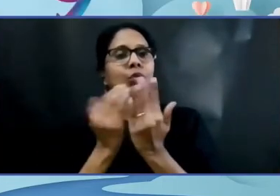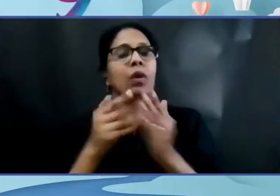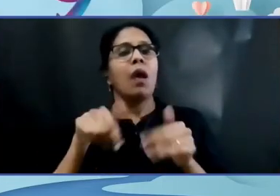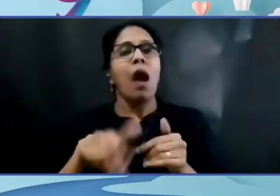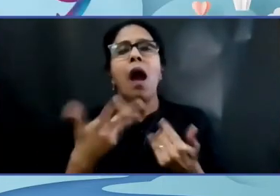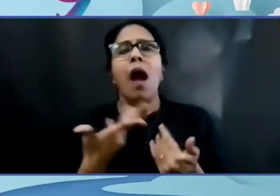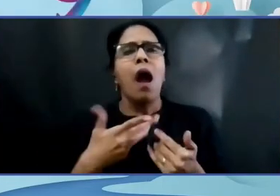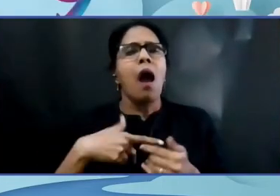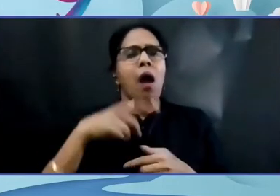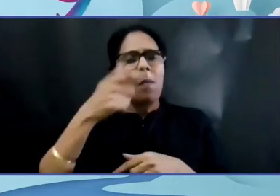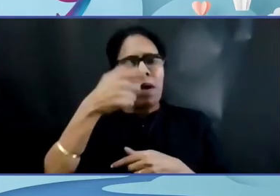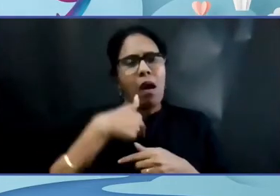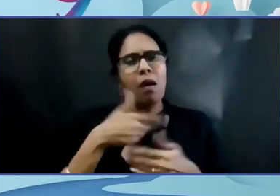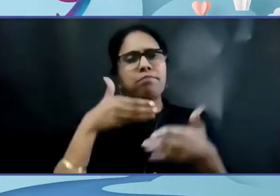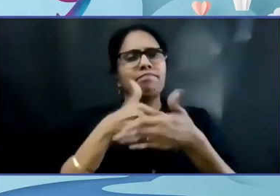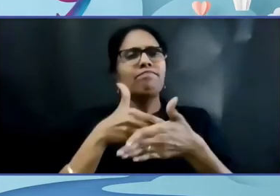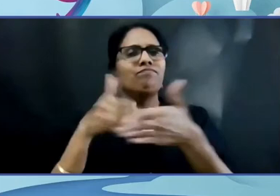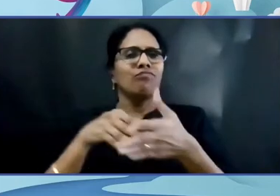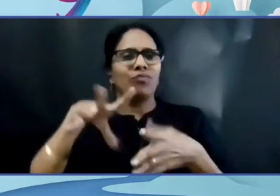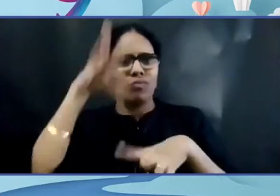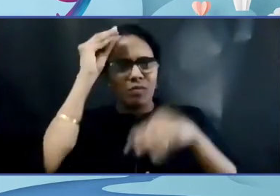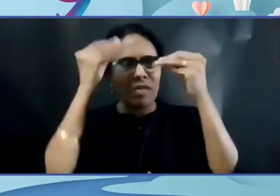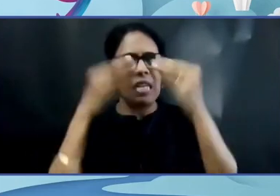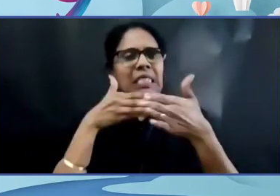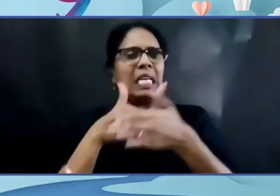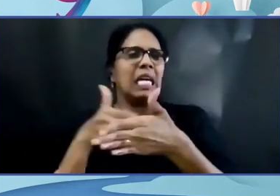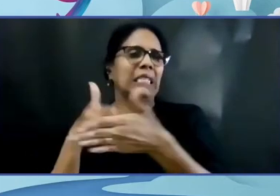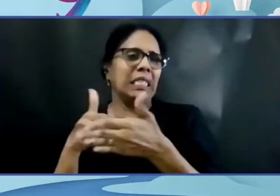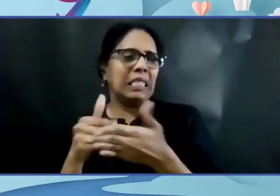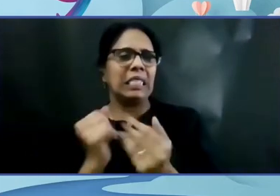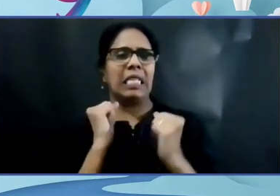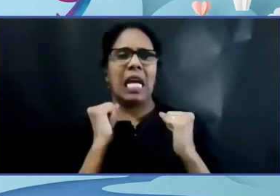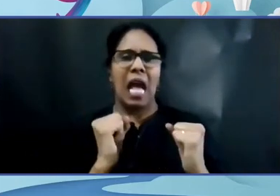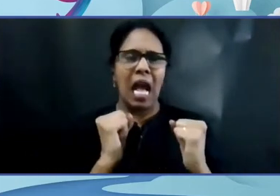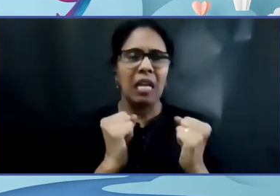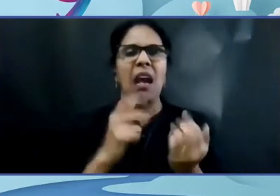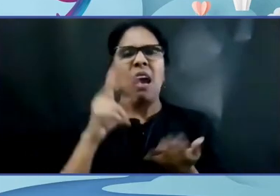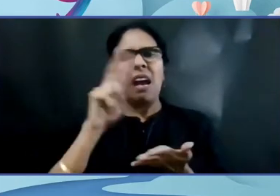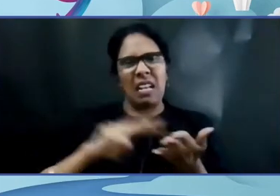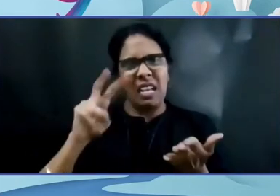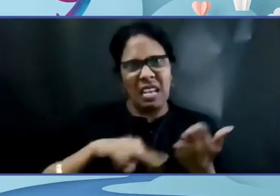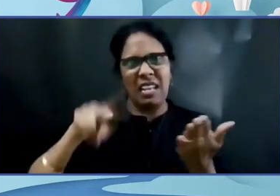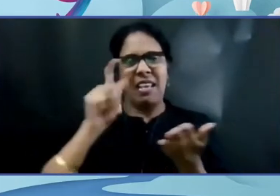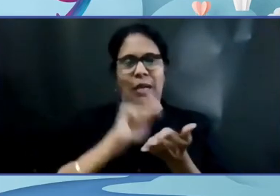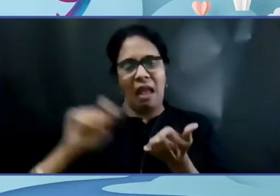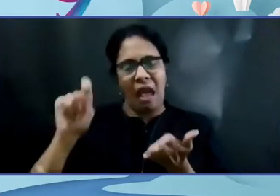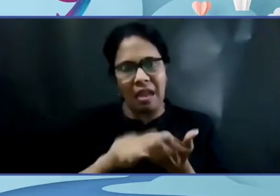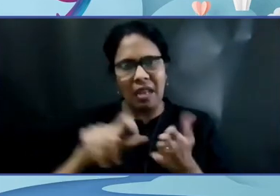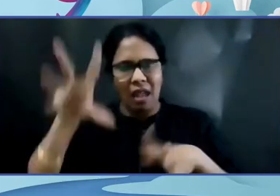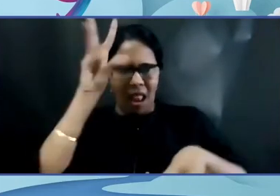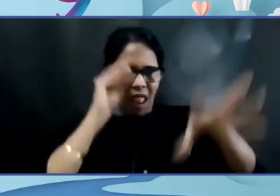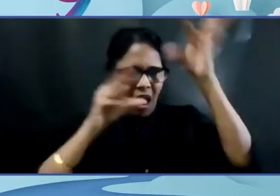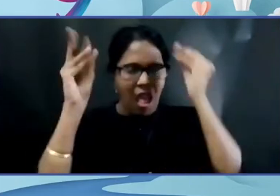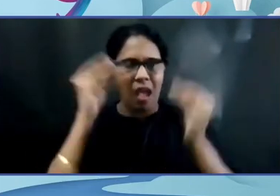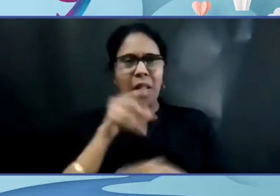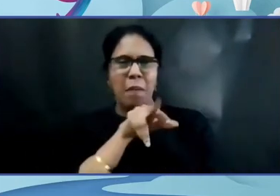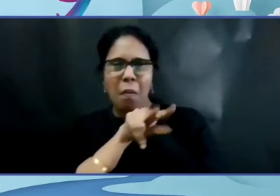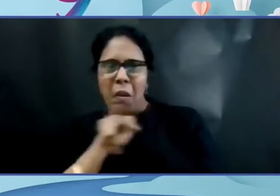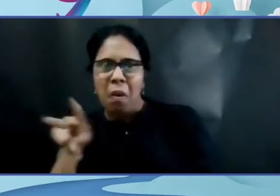dyslexia which causes me problems in reading, writing, learning and spelling.